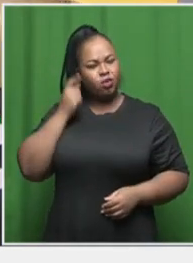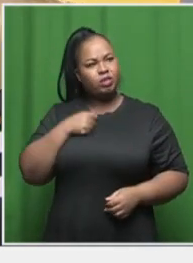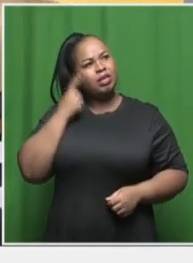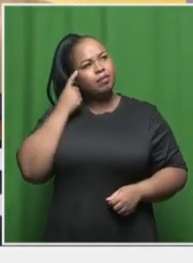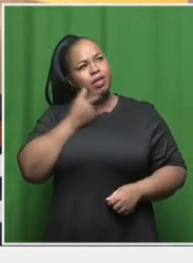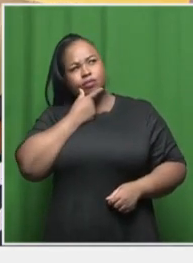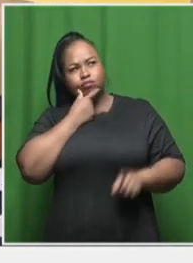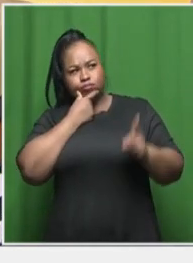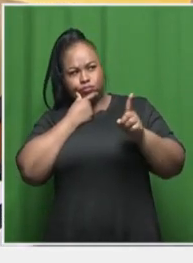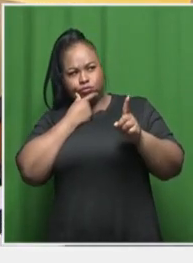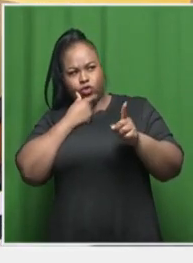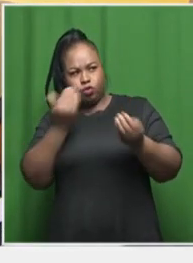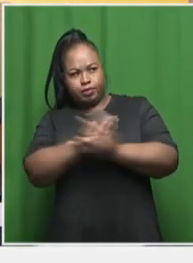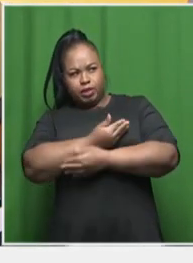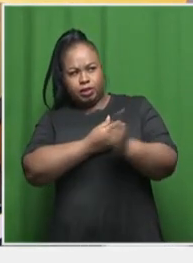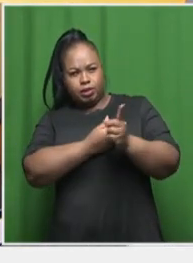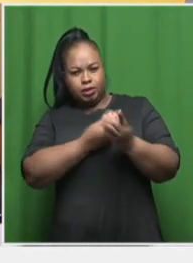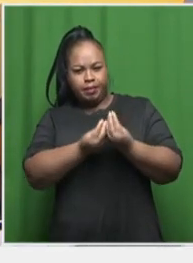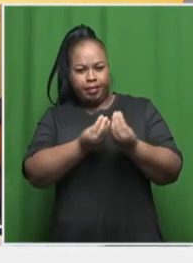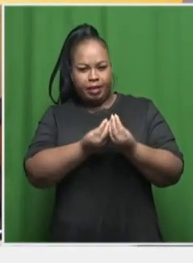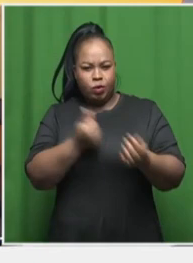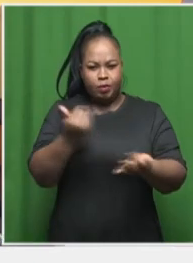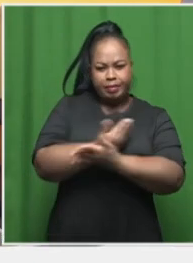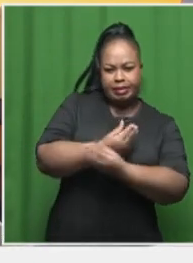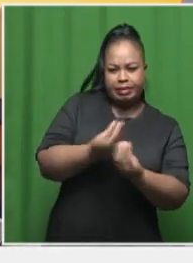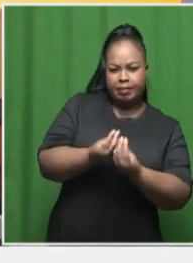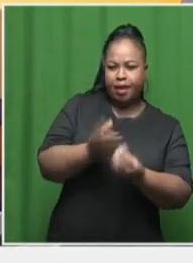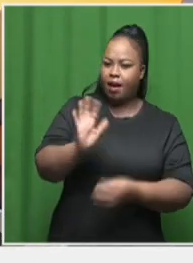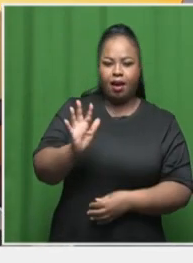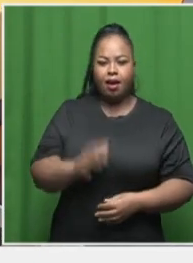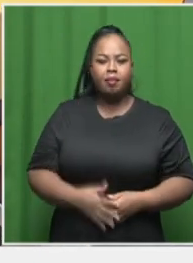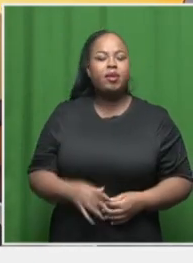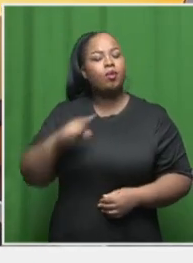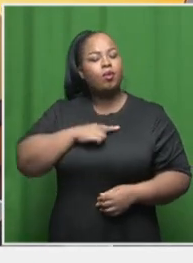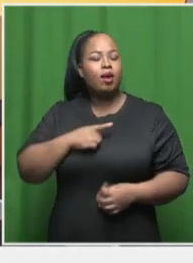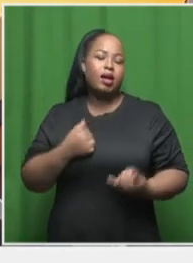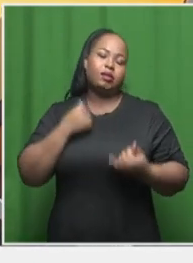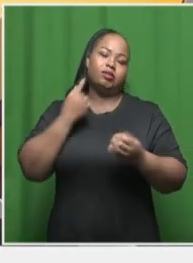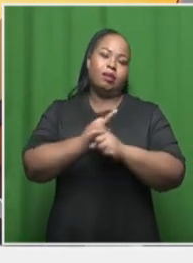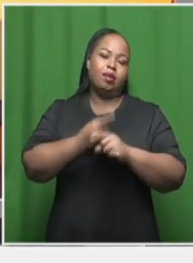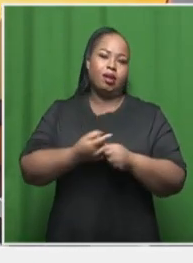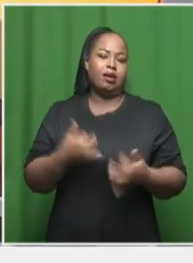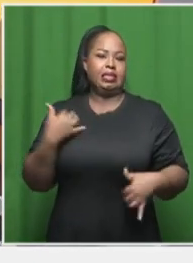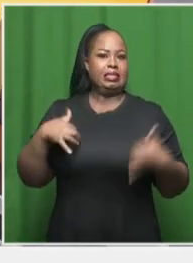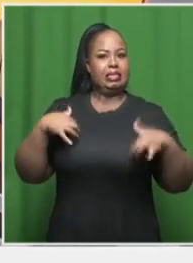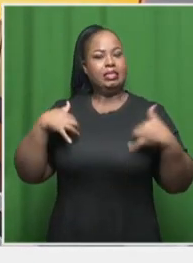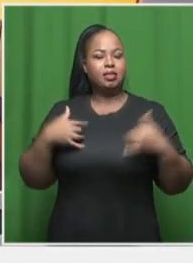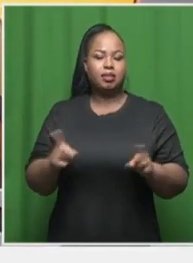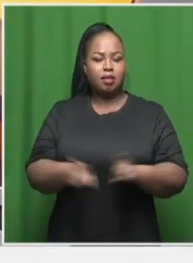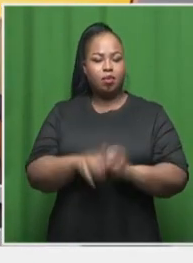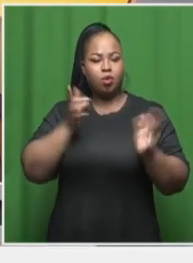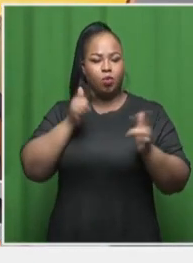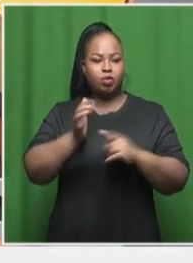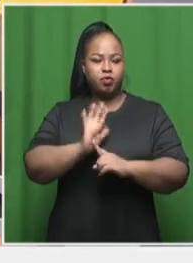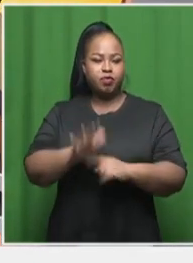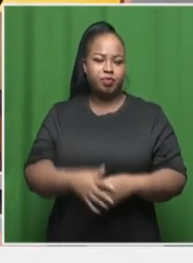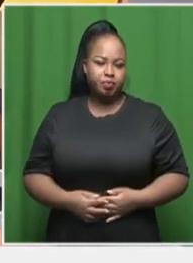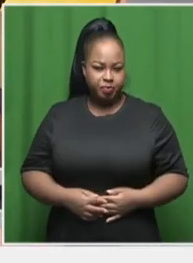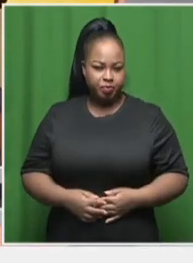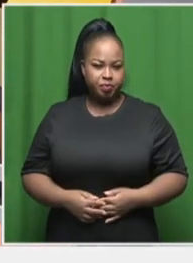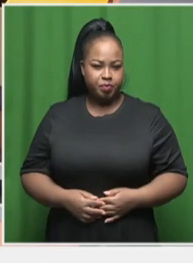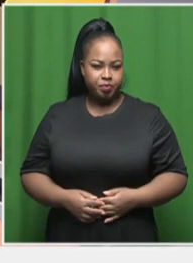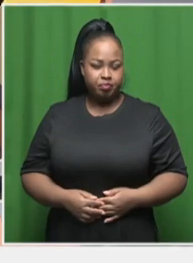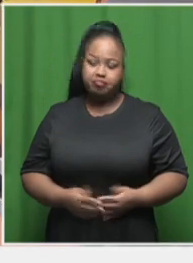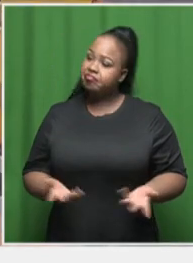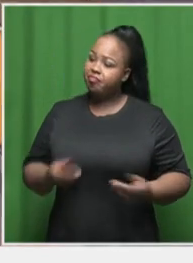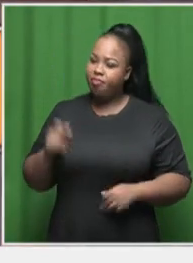time to be like, wait a minute, something is missing. Something's missing. It really takes you on the adventure, like how you would, if you were watching the movie. And as